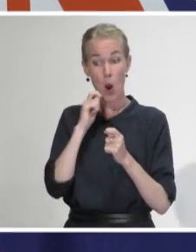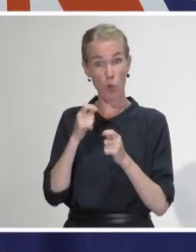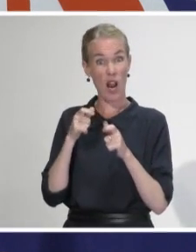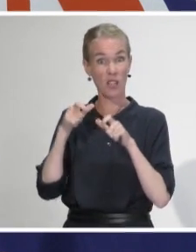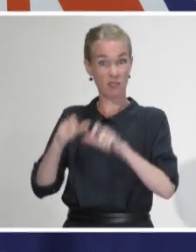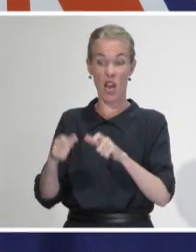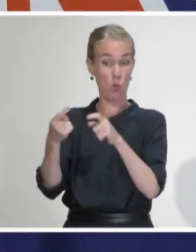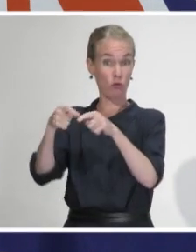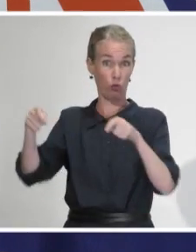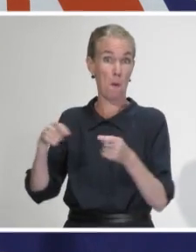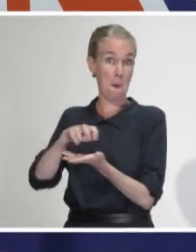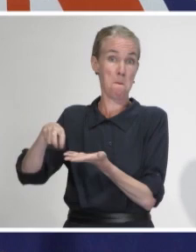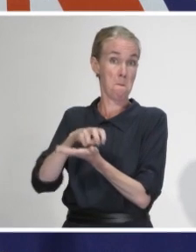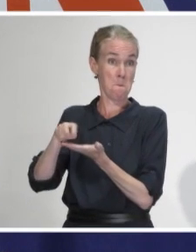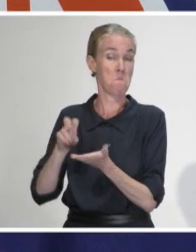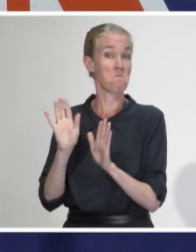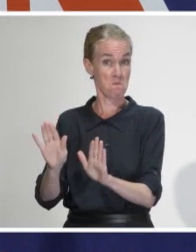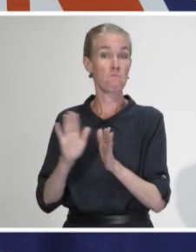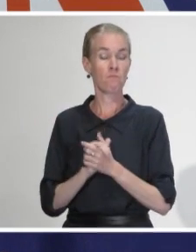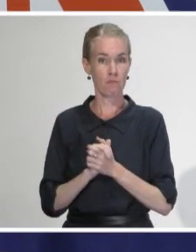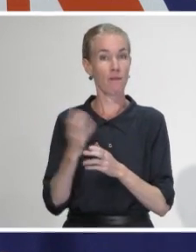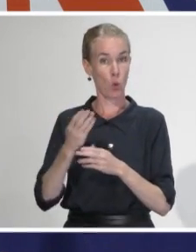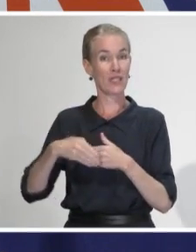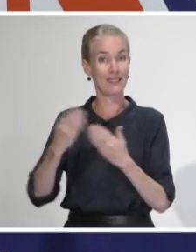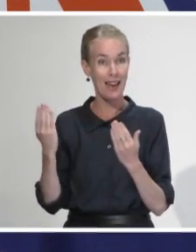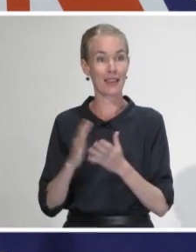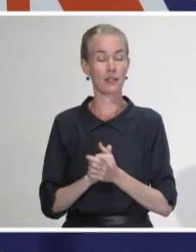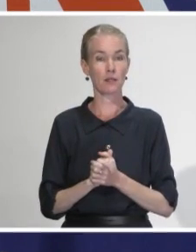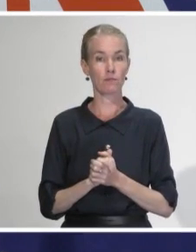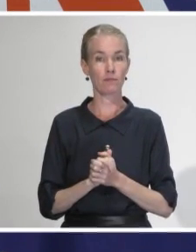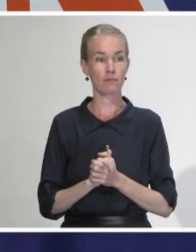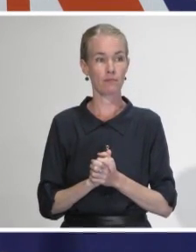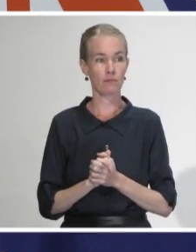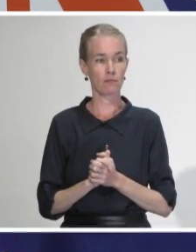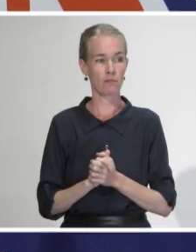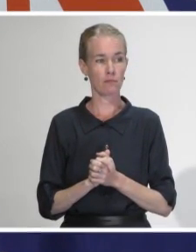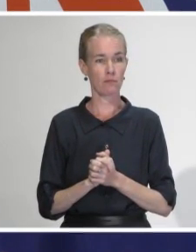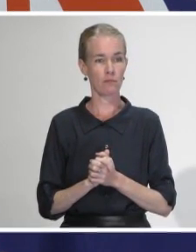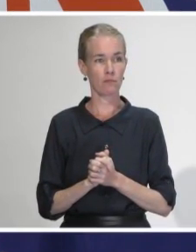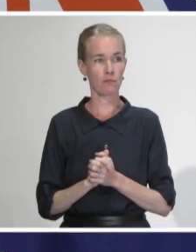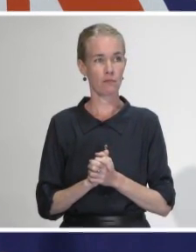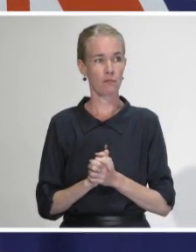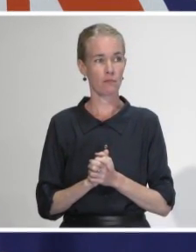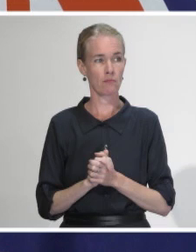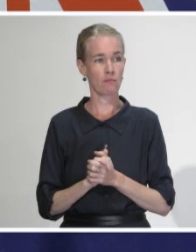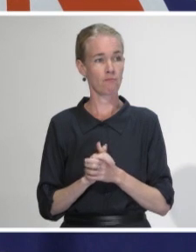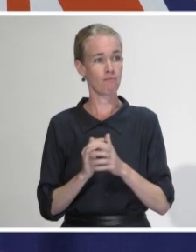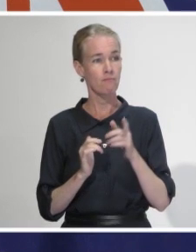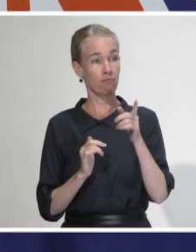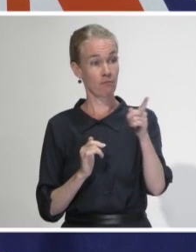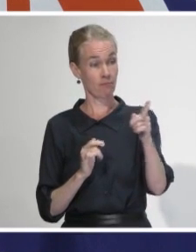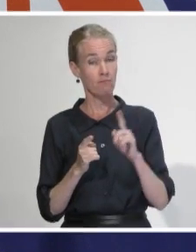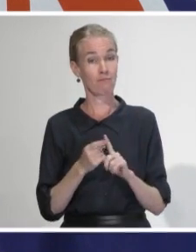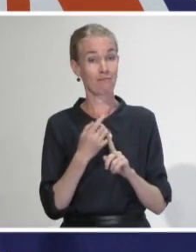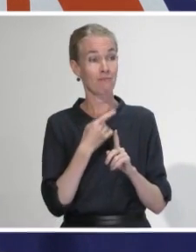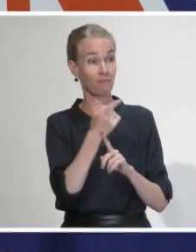14 days regardless of the outcome of the tests. Do you have any information on the George Manning and Rosewood clusters, the source